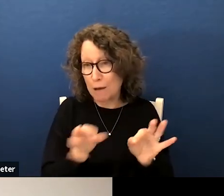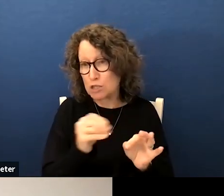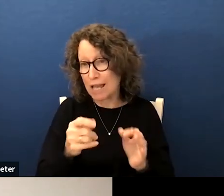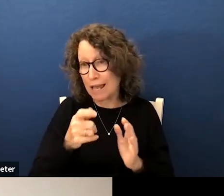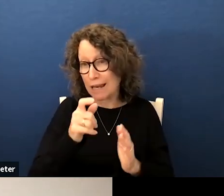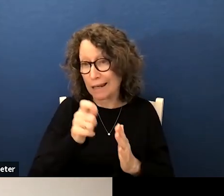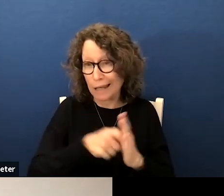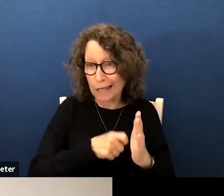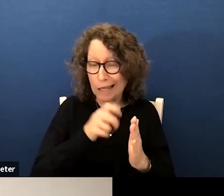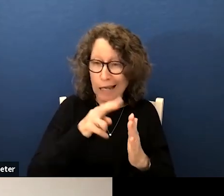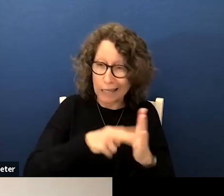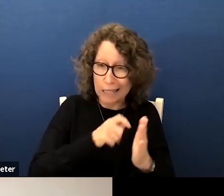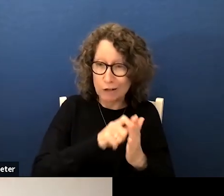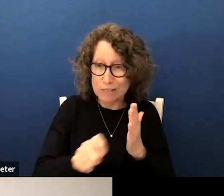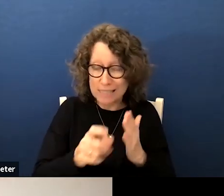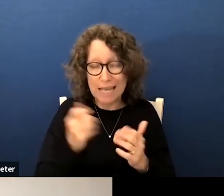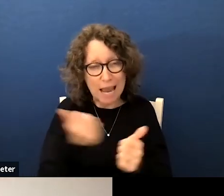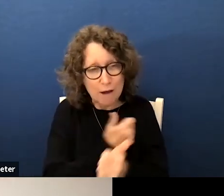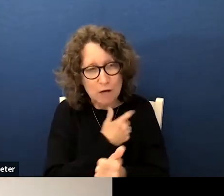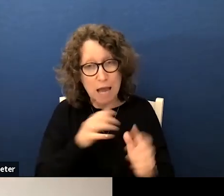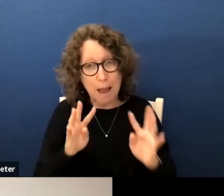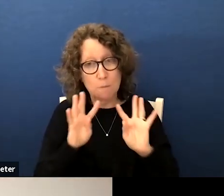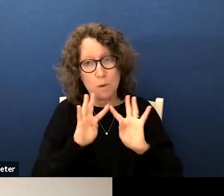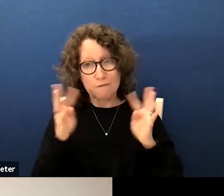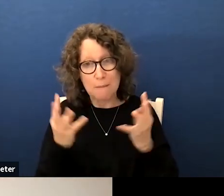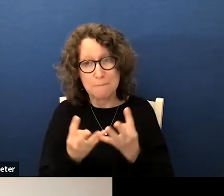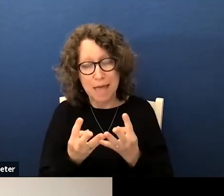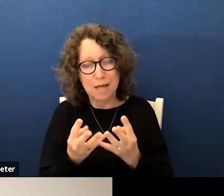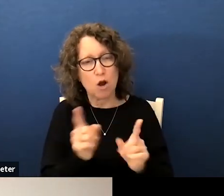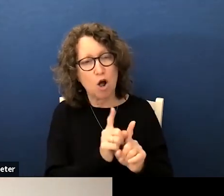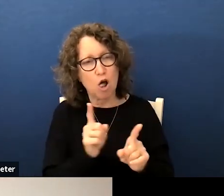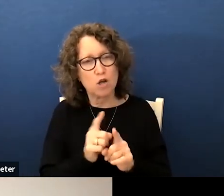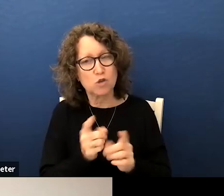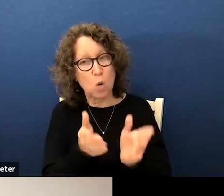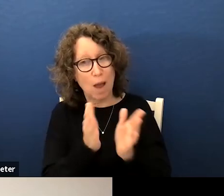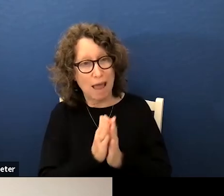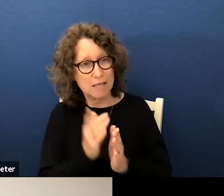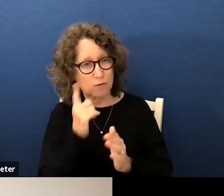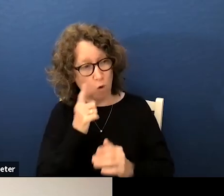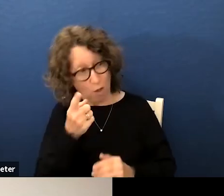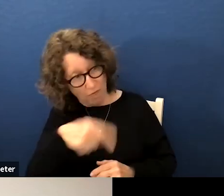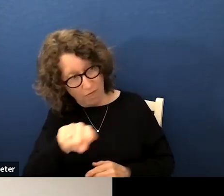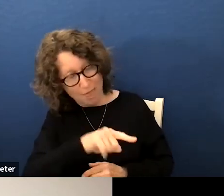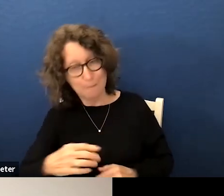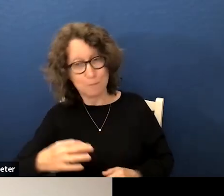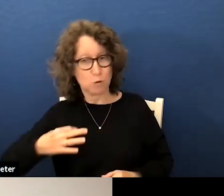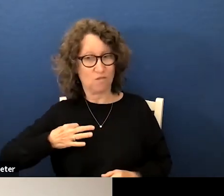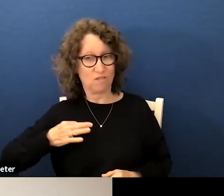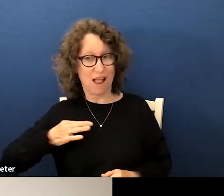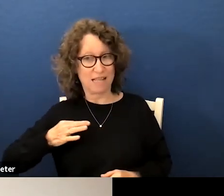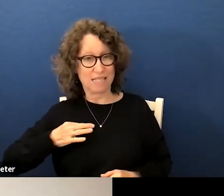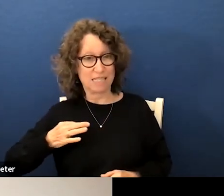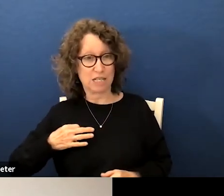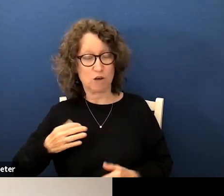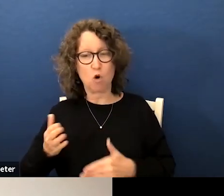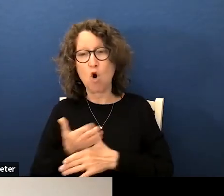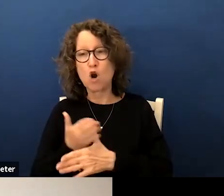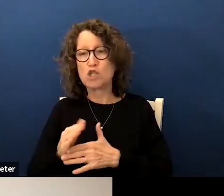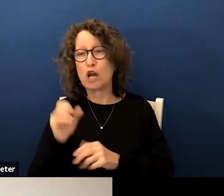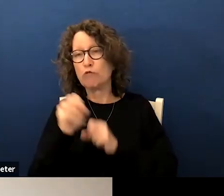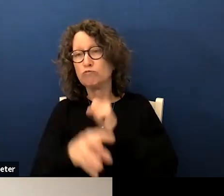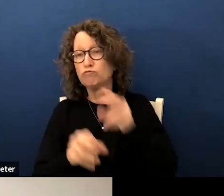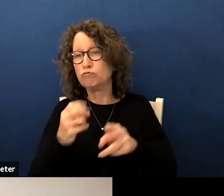and every time we have met we have actually also asked for them to volunteer or share names